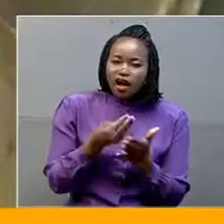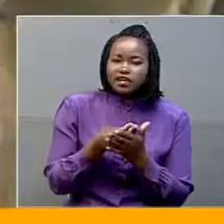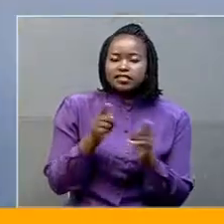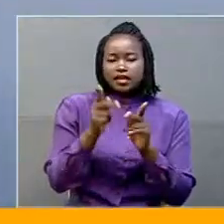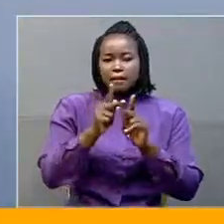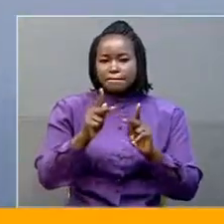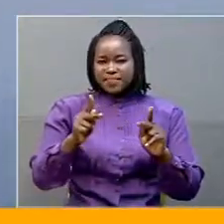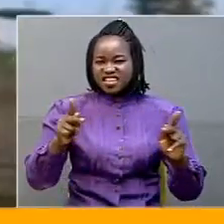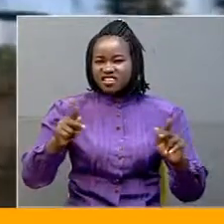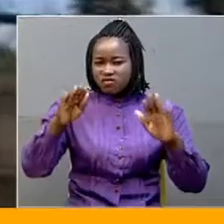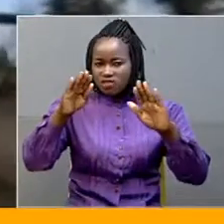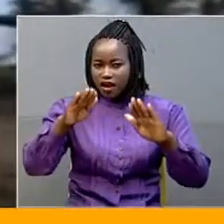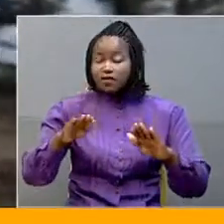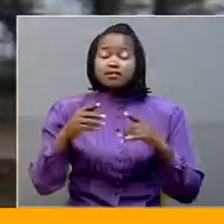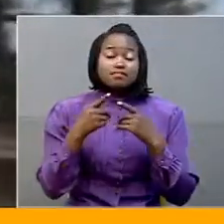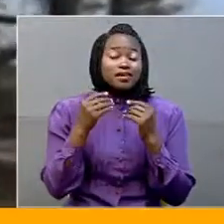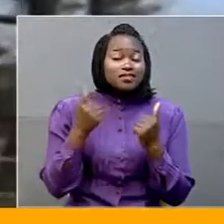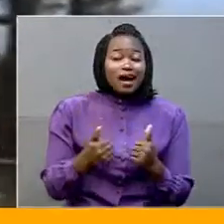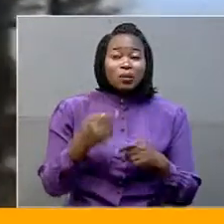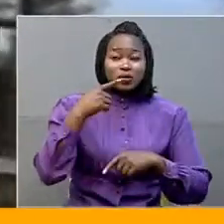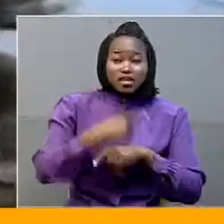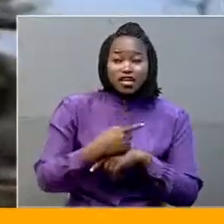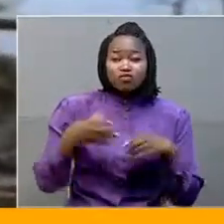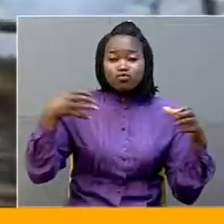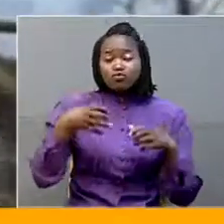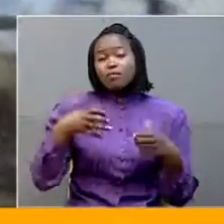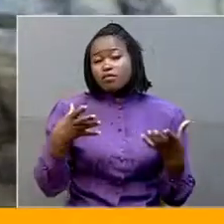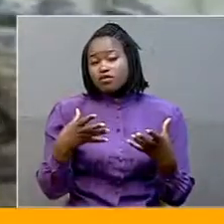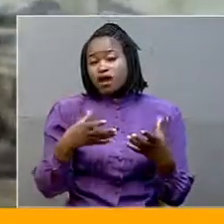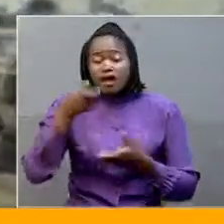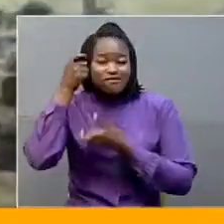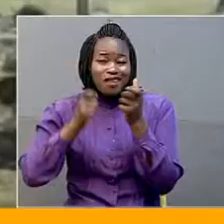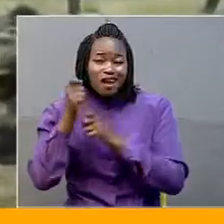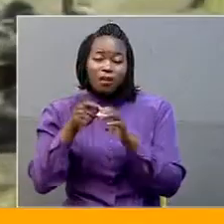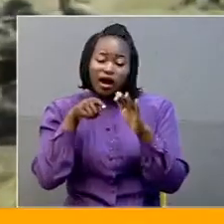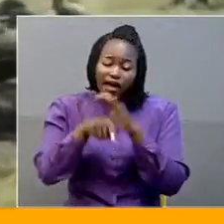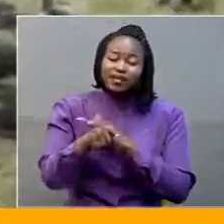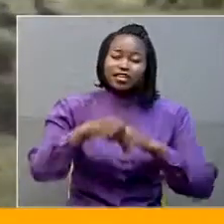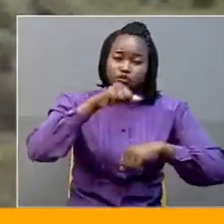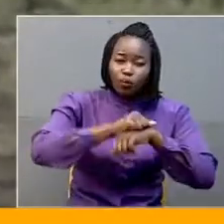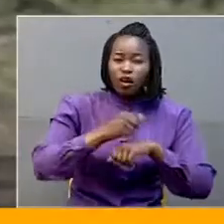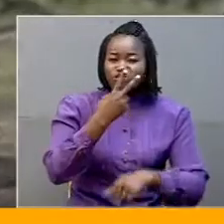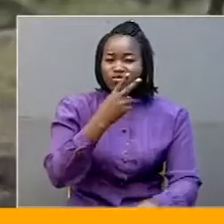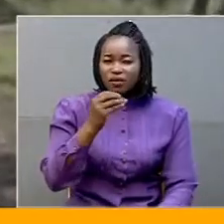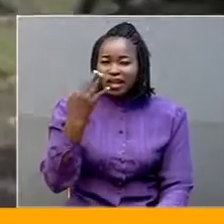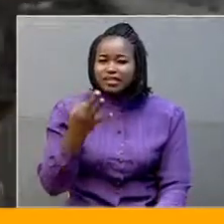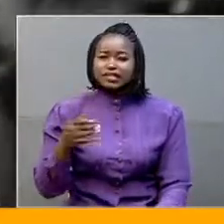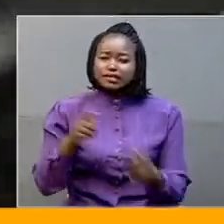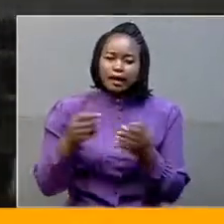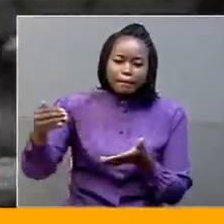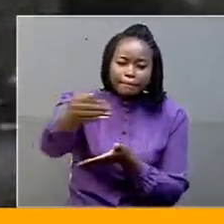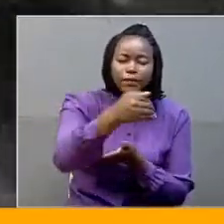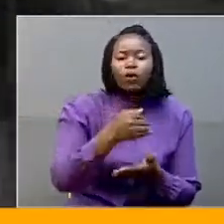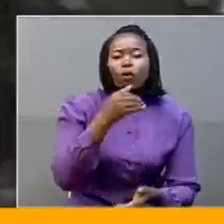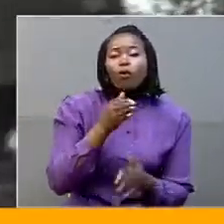The fateful day the rebels raided Lwala Girls Senior Secondary School in 2003 had an estimated 100